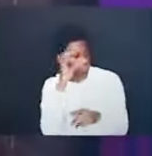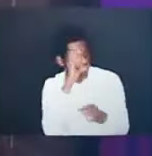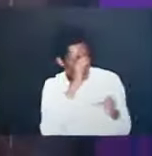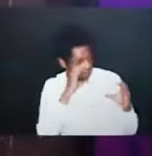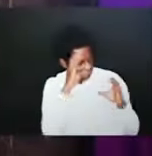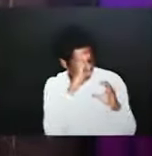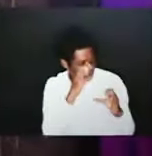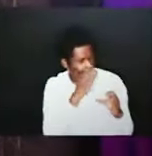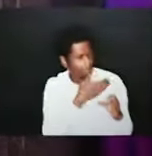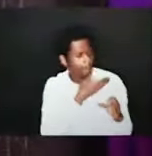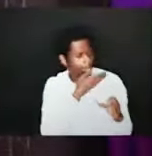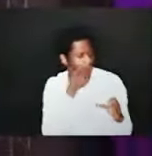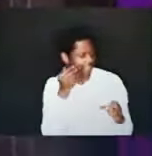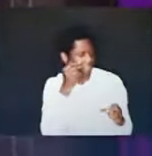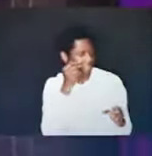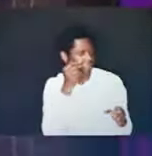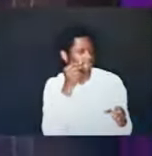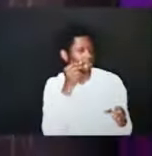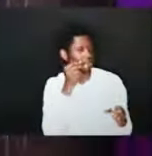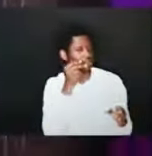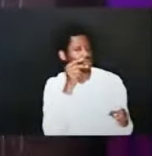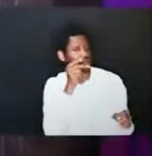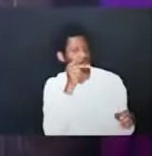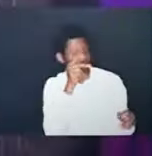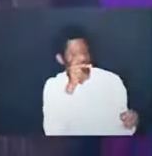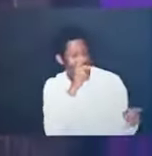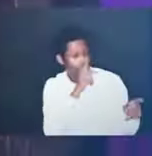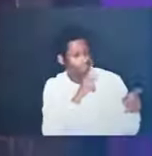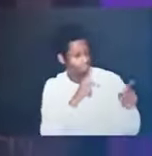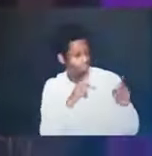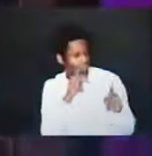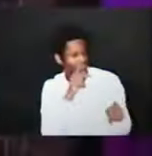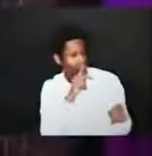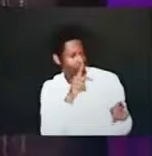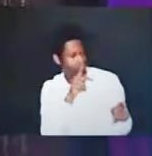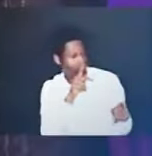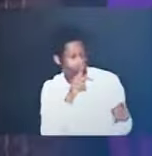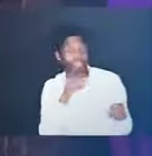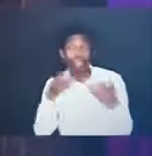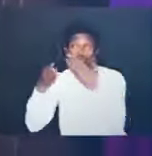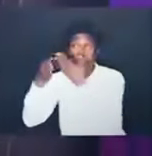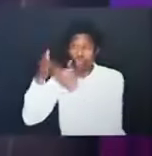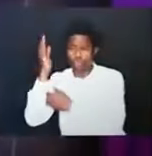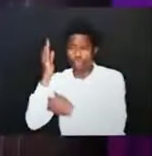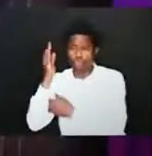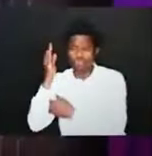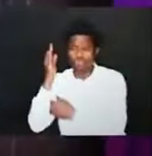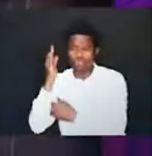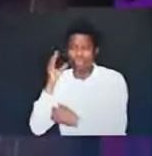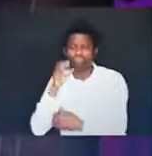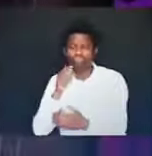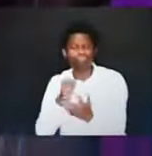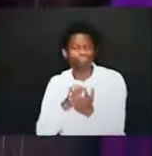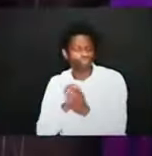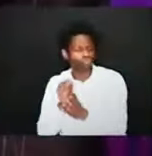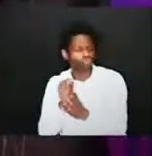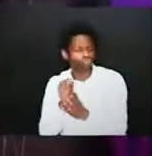and I want to announce to you that these better men are created in Christ now